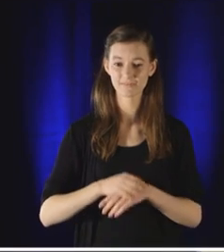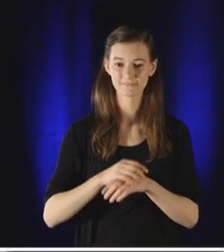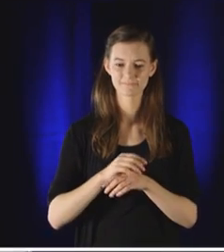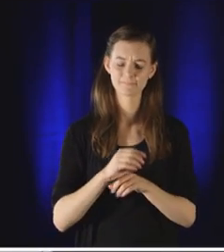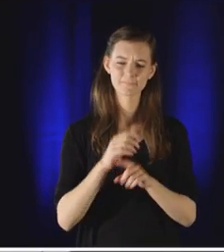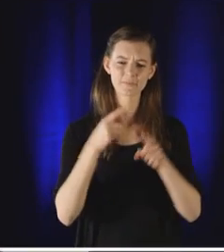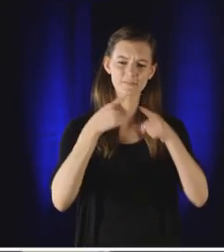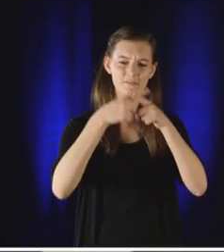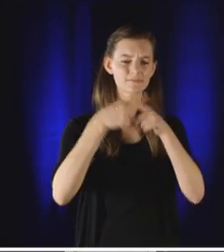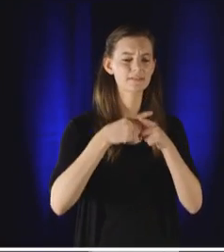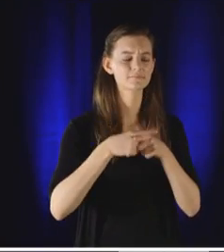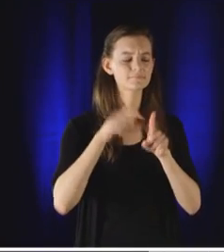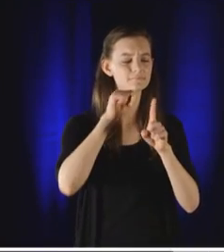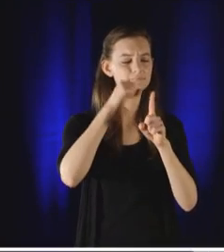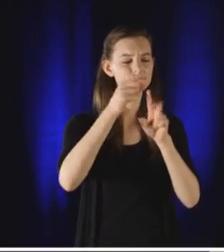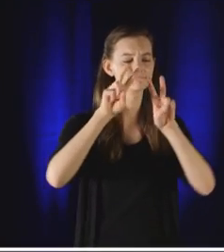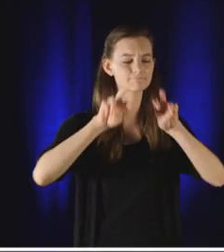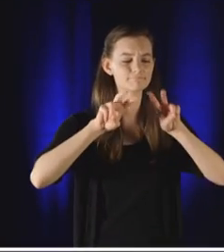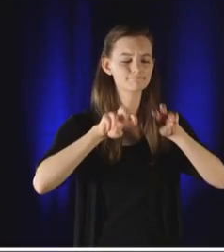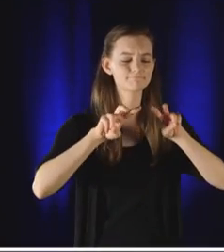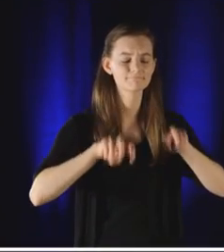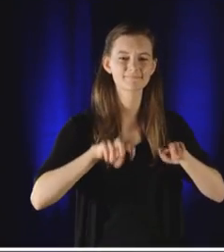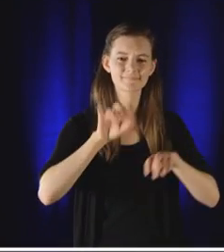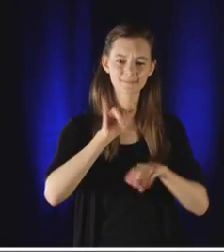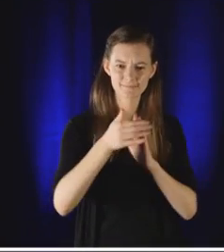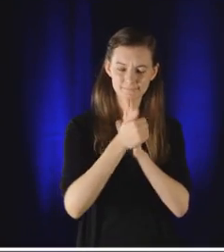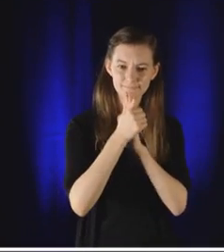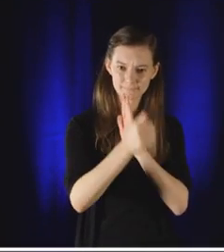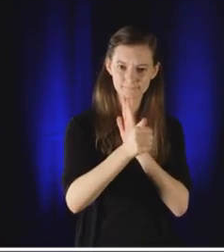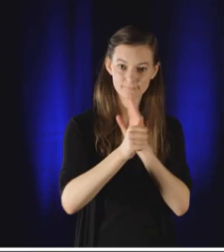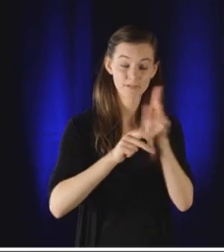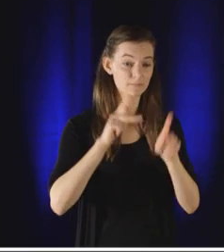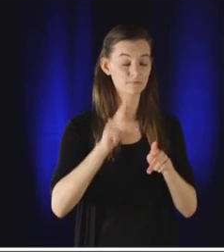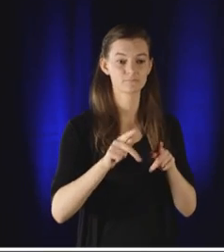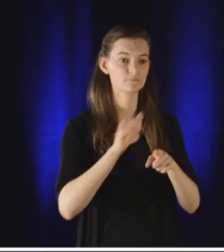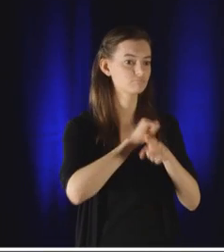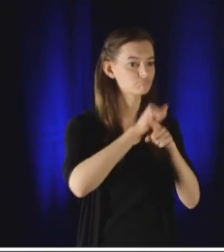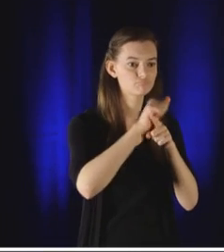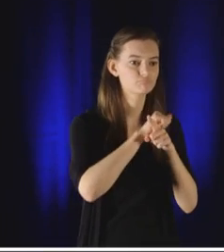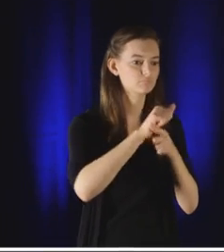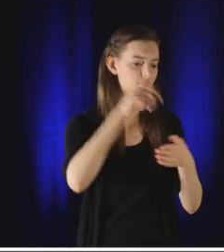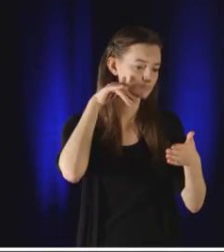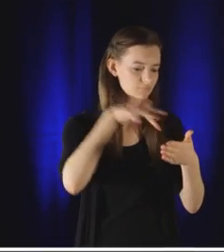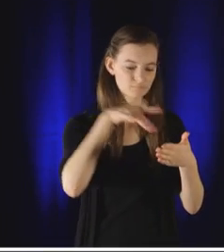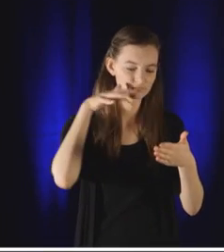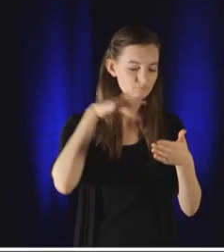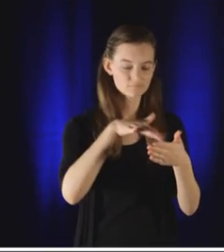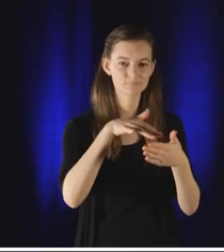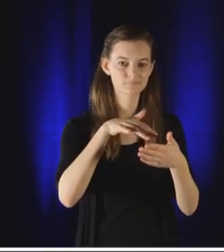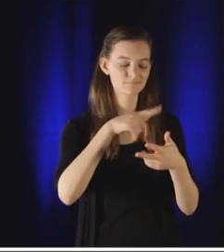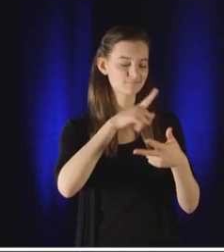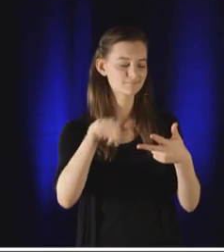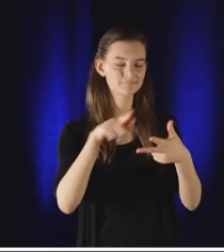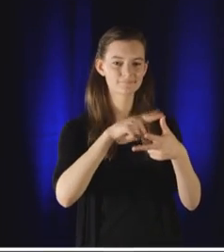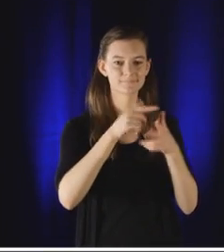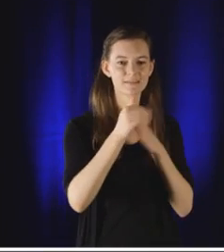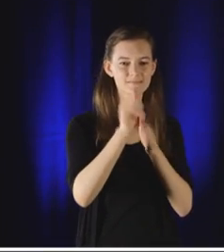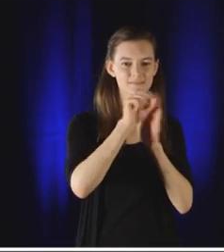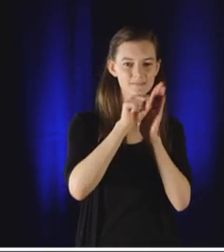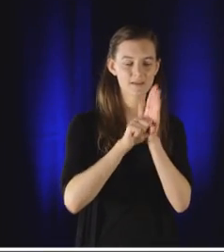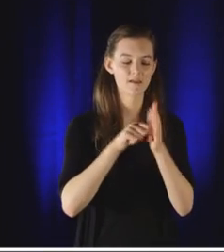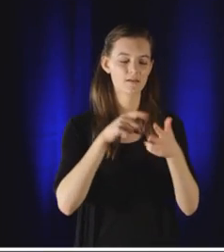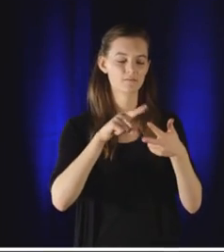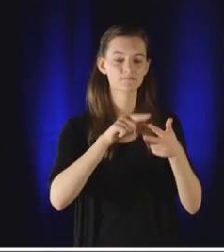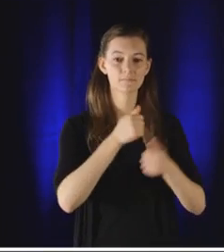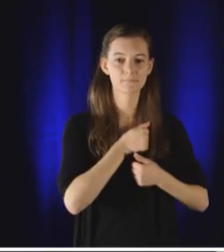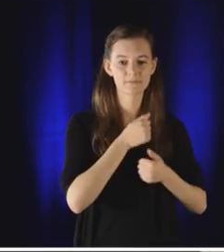Being able to read a situation of conflict accurately is a skill. People are trained in this. They study it. Like heads